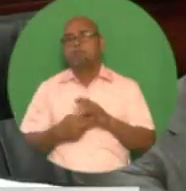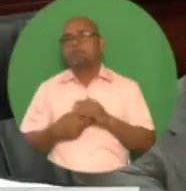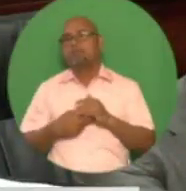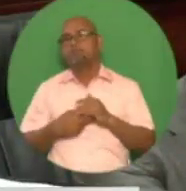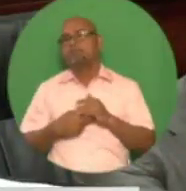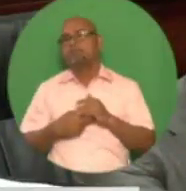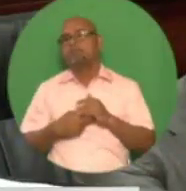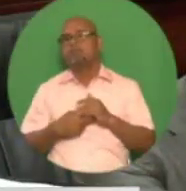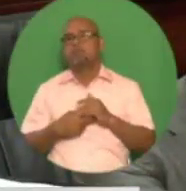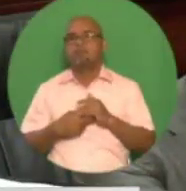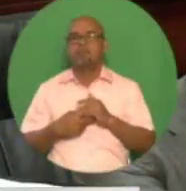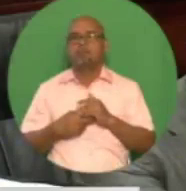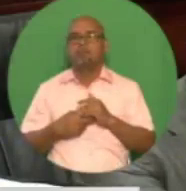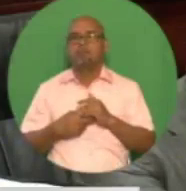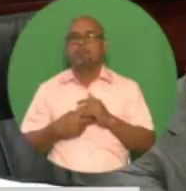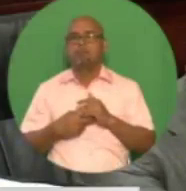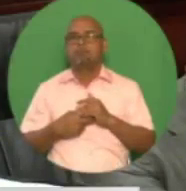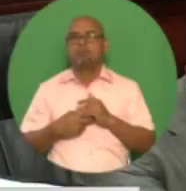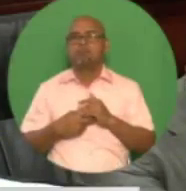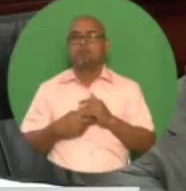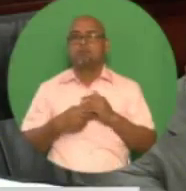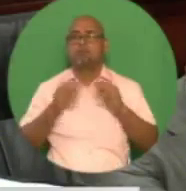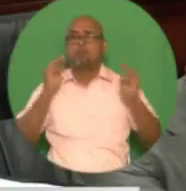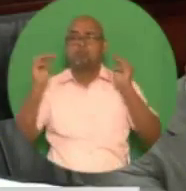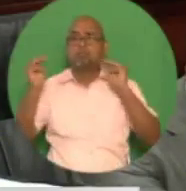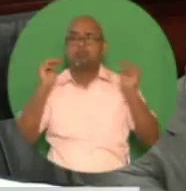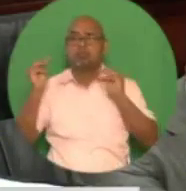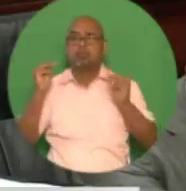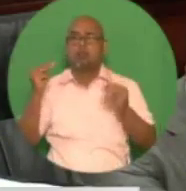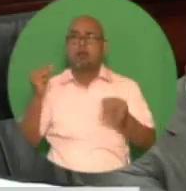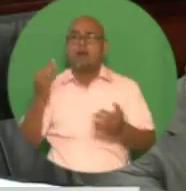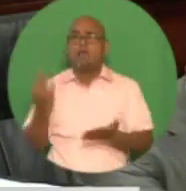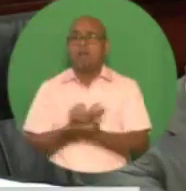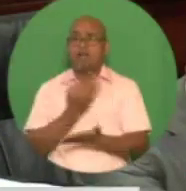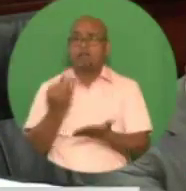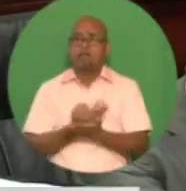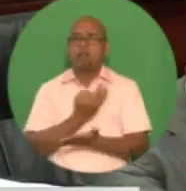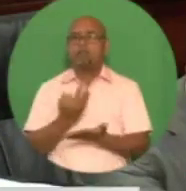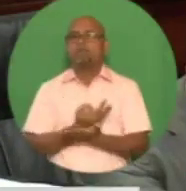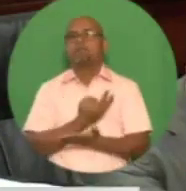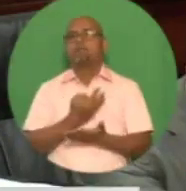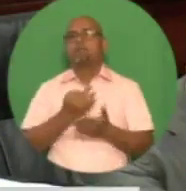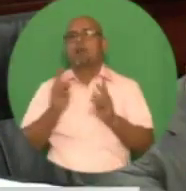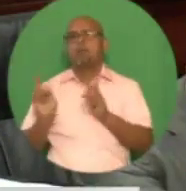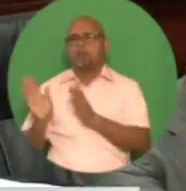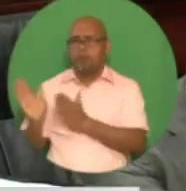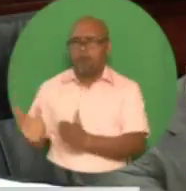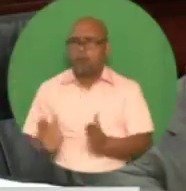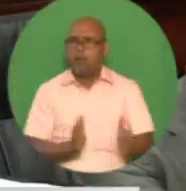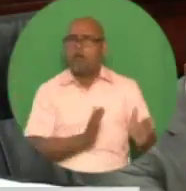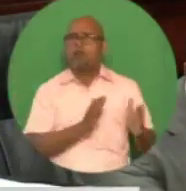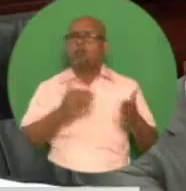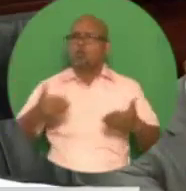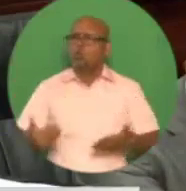scenarios now prepared by the Ministry of Finance will initially inform the design of the upcoming macroeconomic and